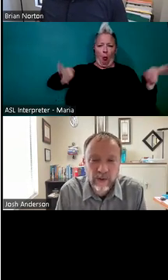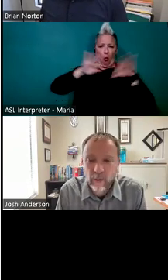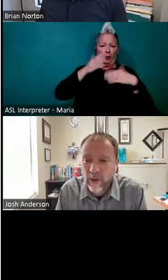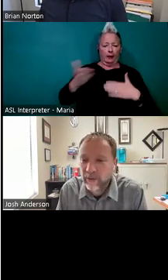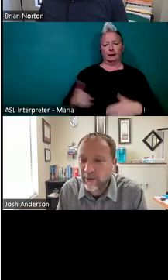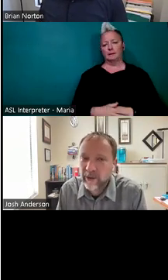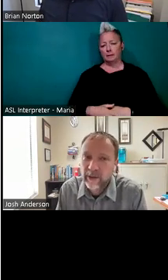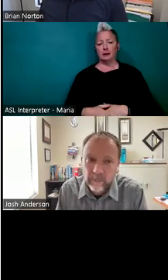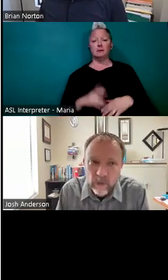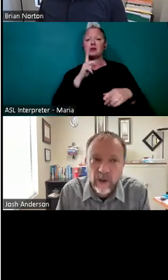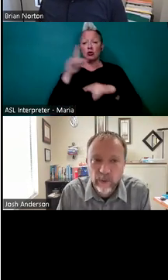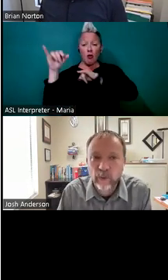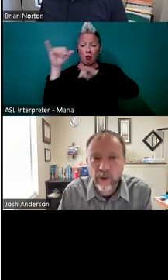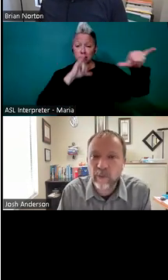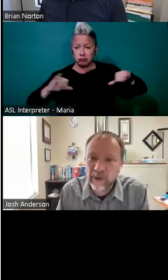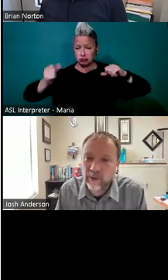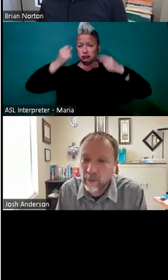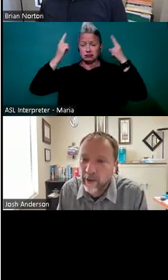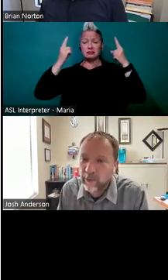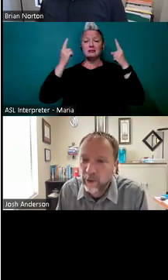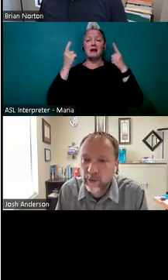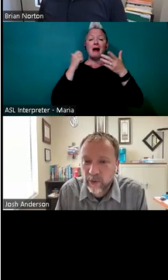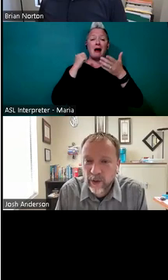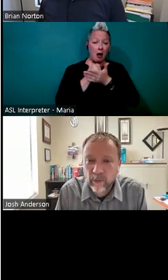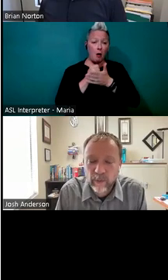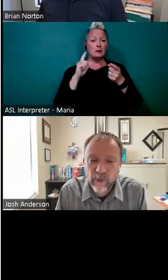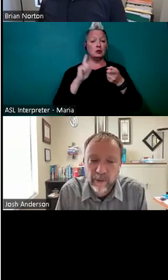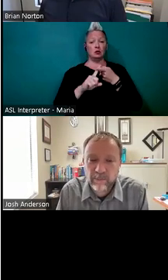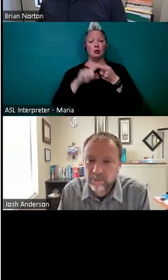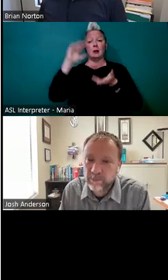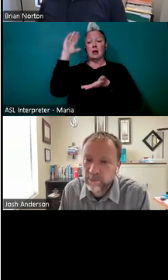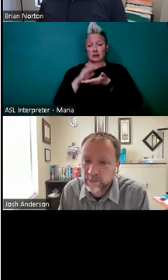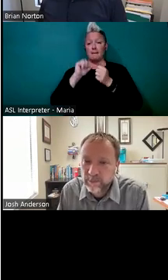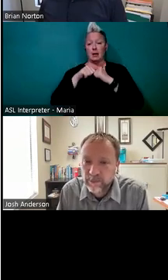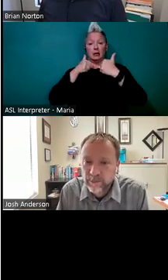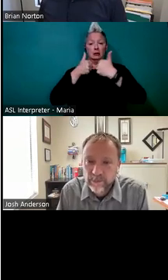throughout the entire process does overcome a decent amount of those, uh, up front.